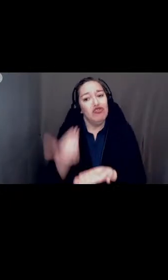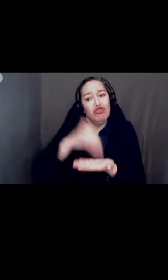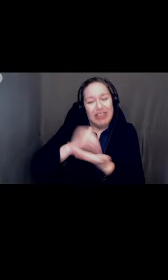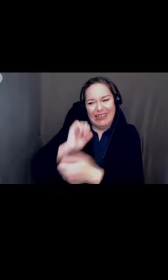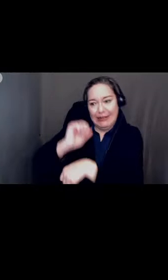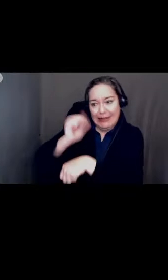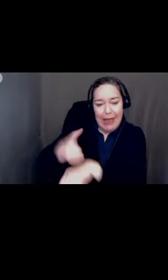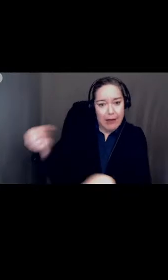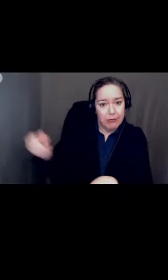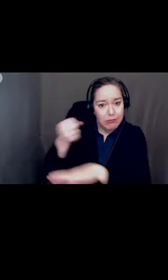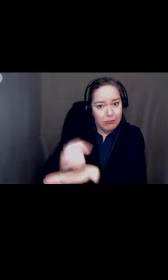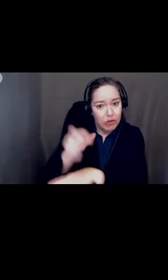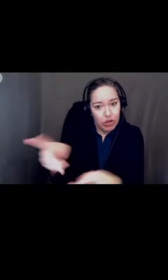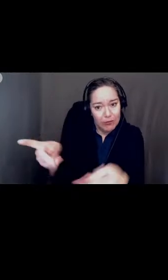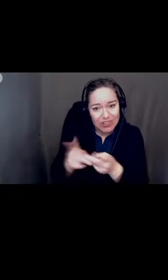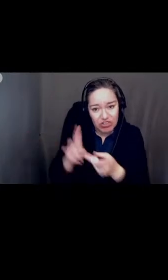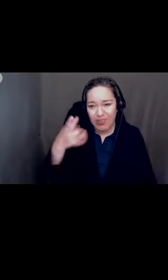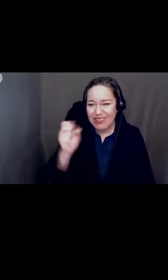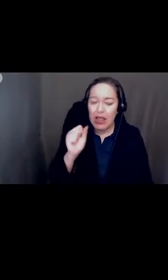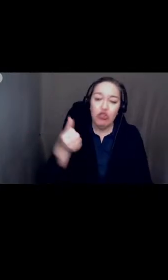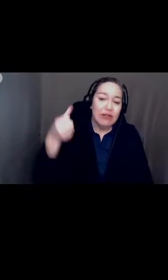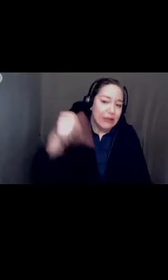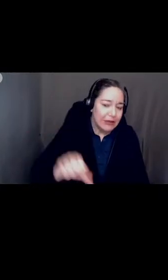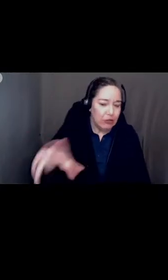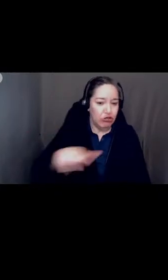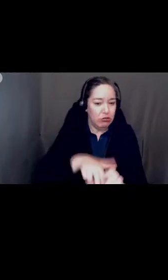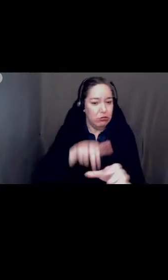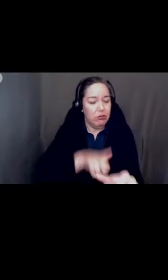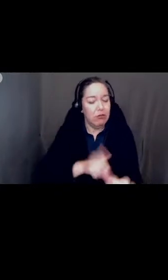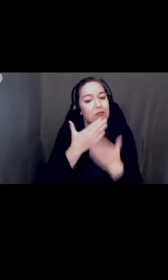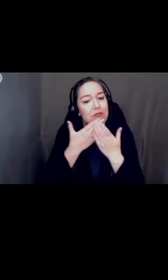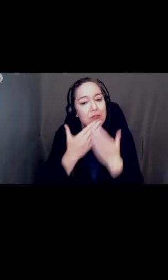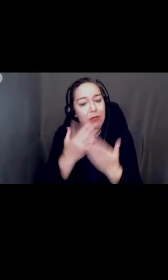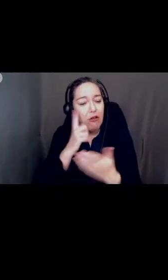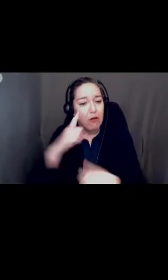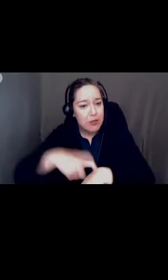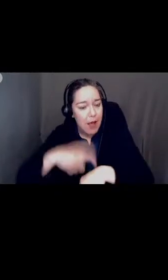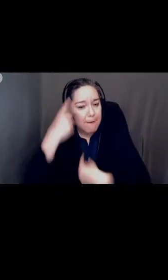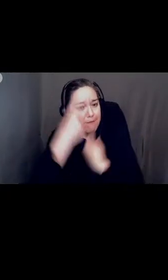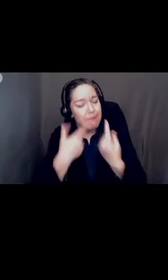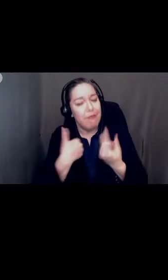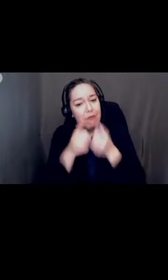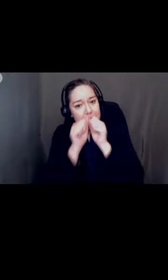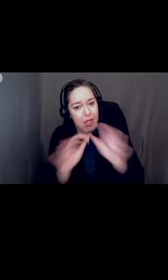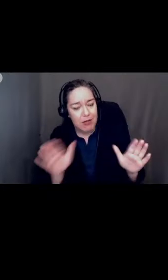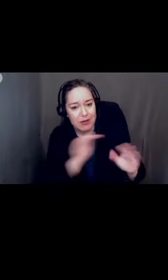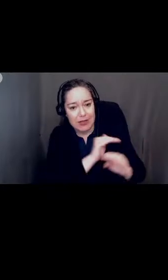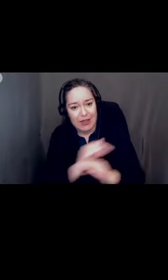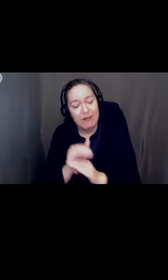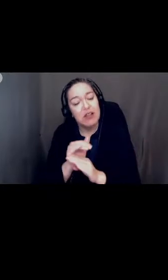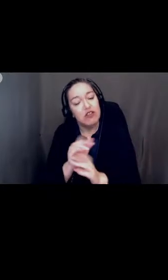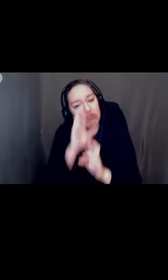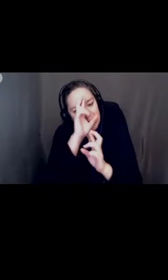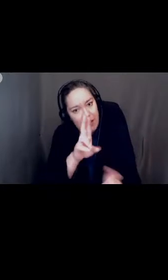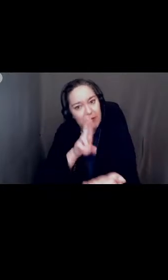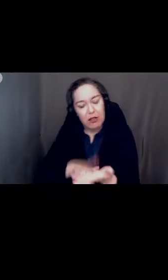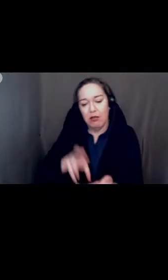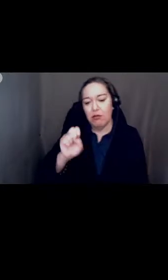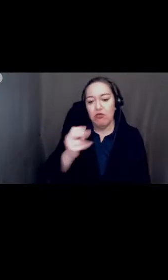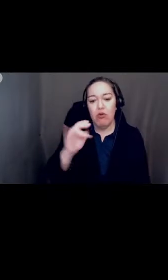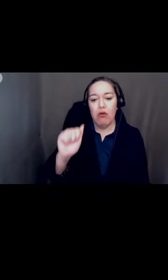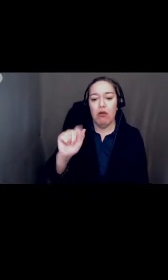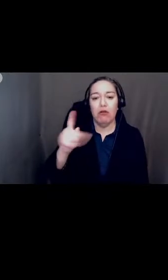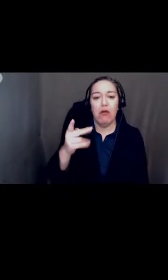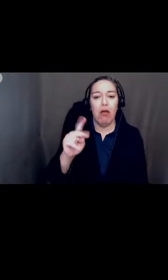at BHS and resend her resignation. Thank you for your time and consideration. Have a blessed evening. Respectfully, Sonya Tompkins,